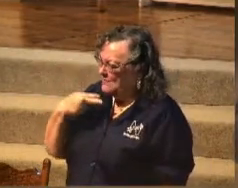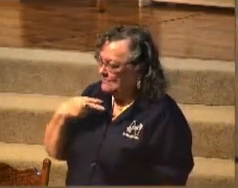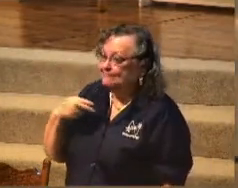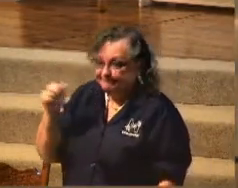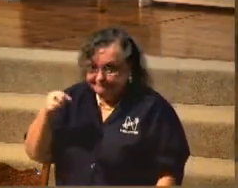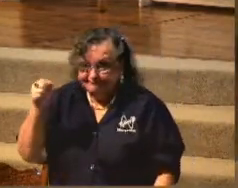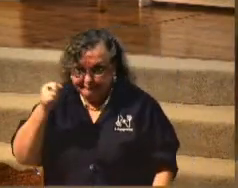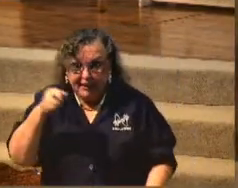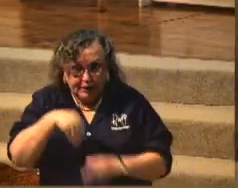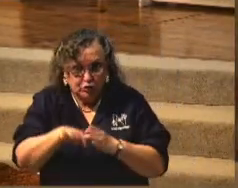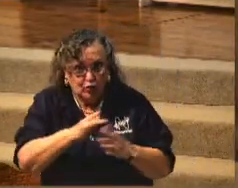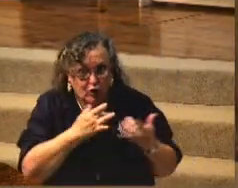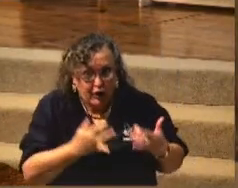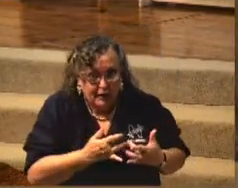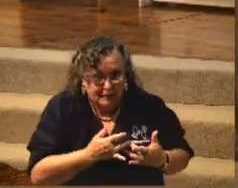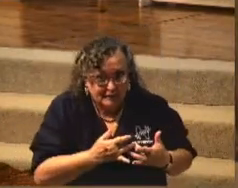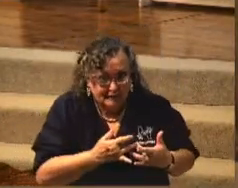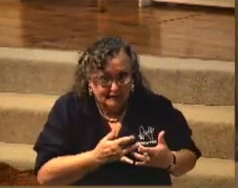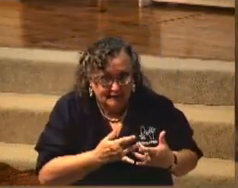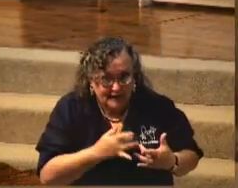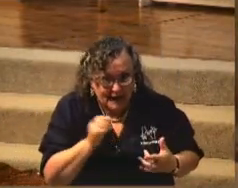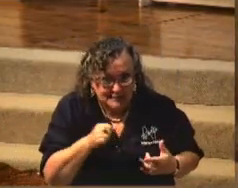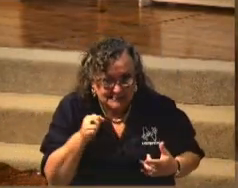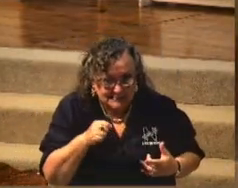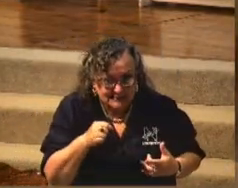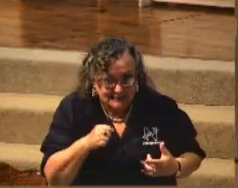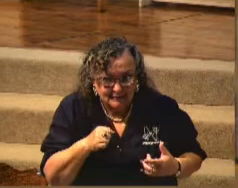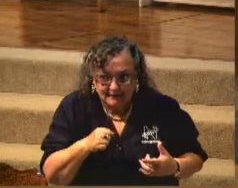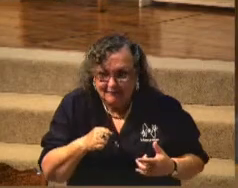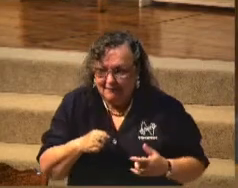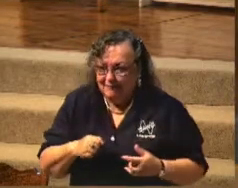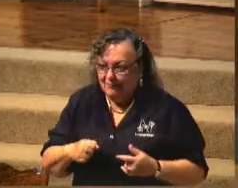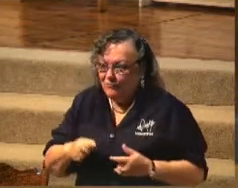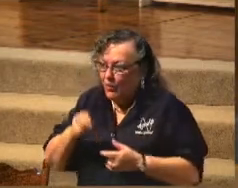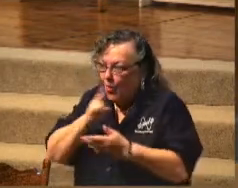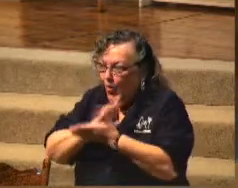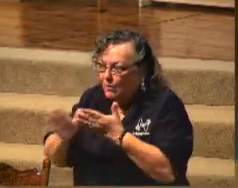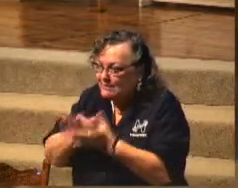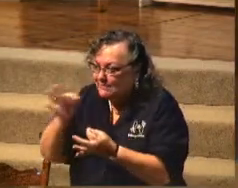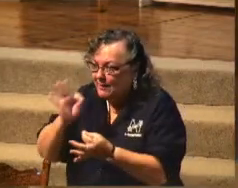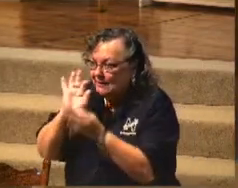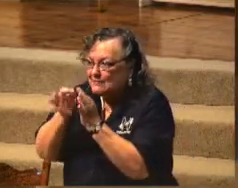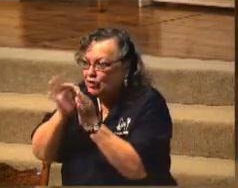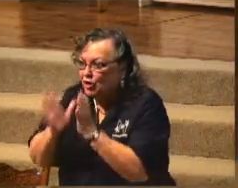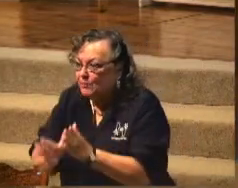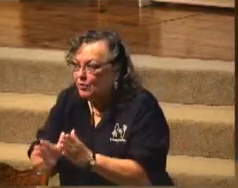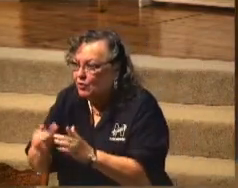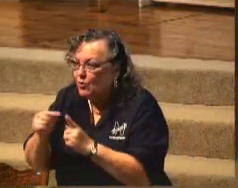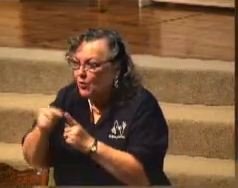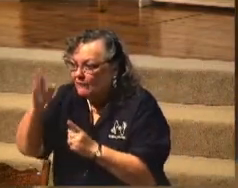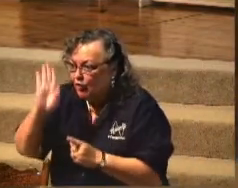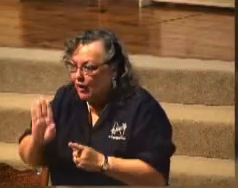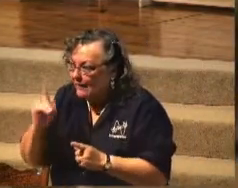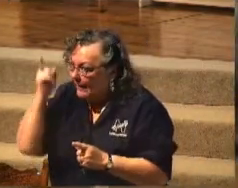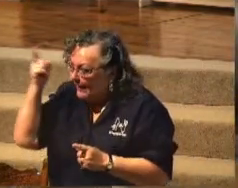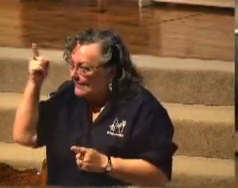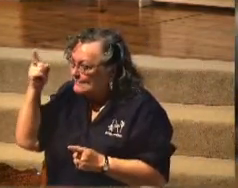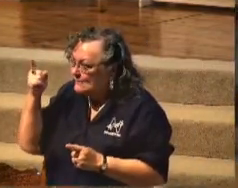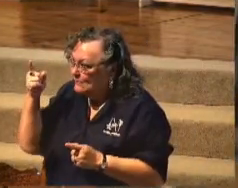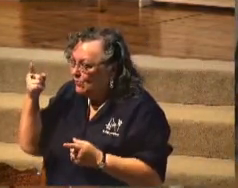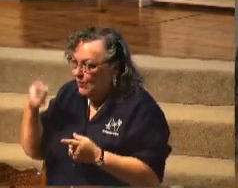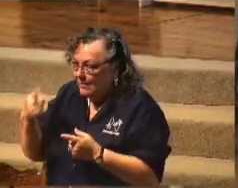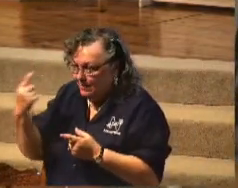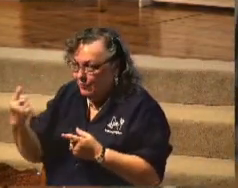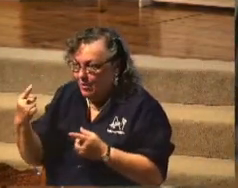that still small voice within your heart. You see, the Holy Spirit is the interpreter of the Word of God. He's the one that will help us apply it.